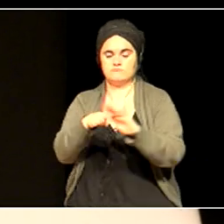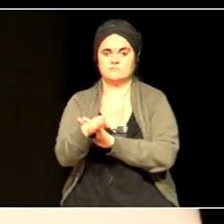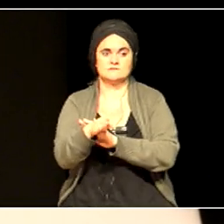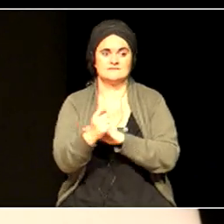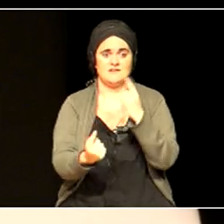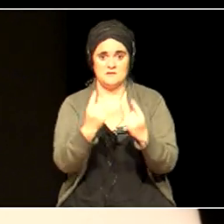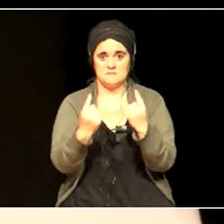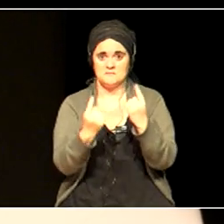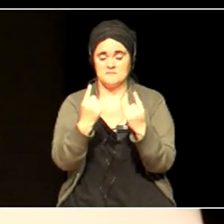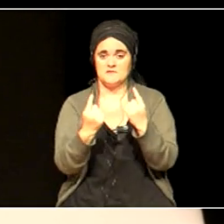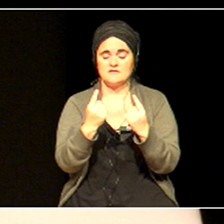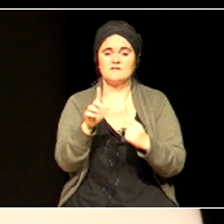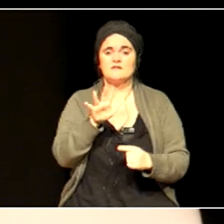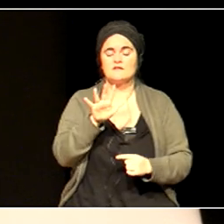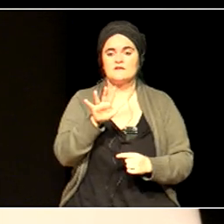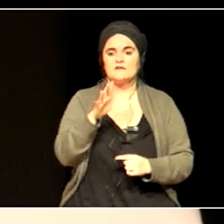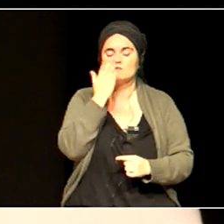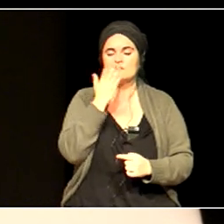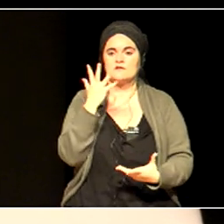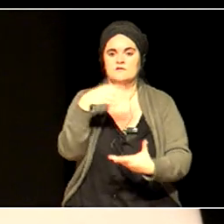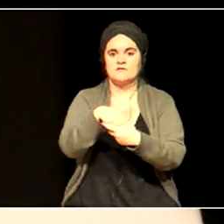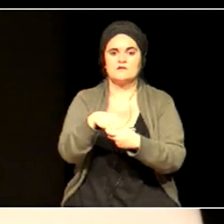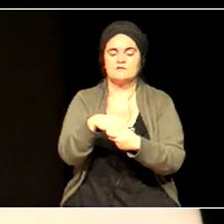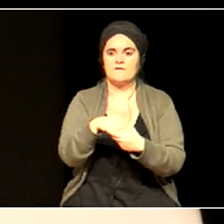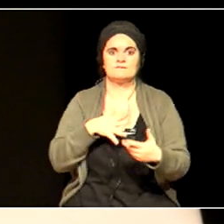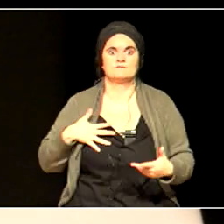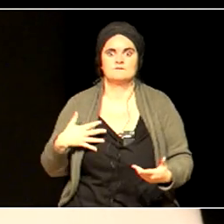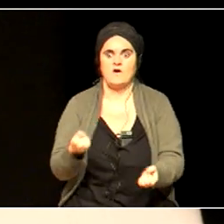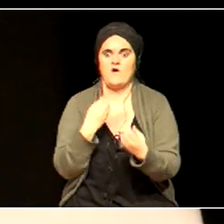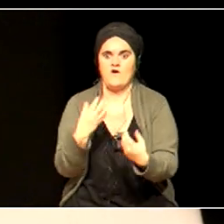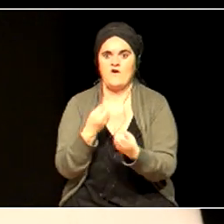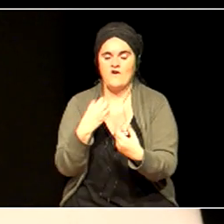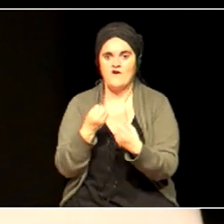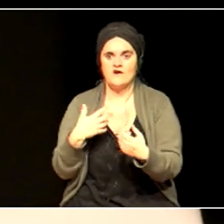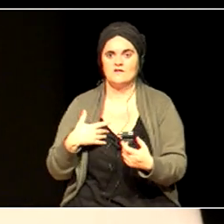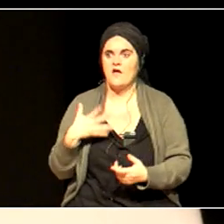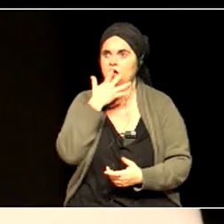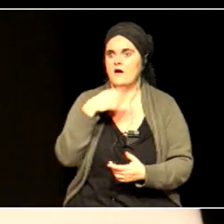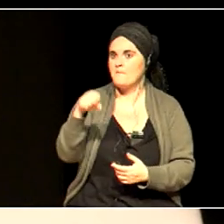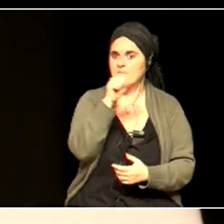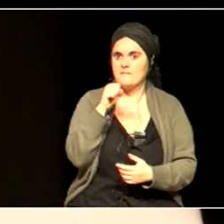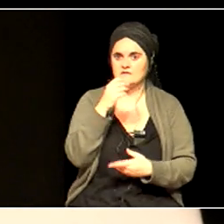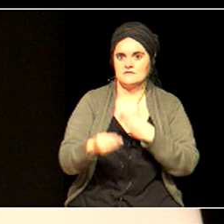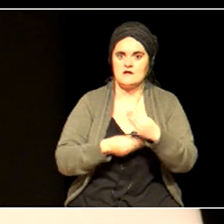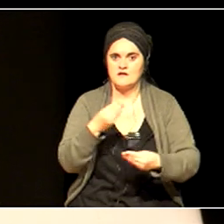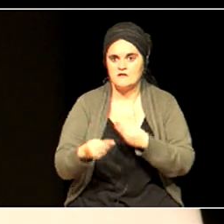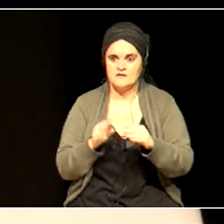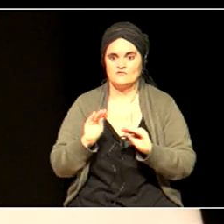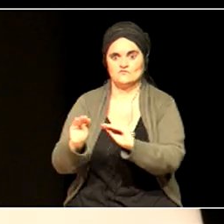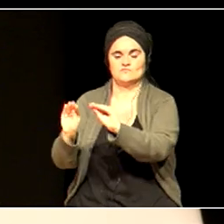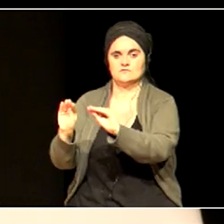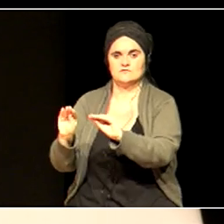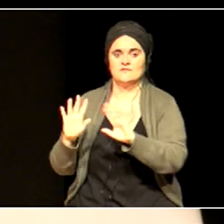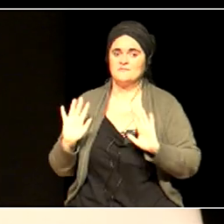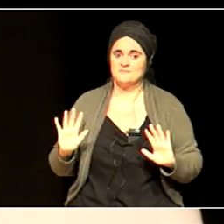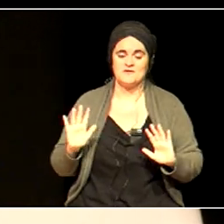tell you how wonderful they're doing and they're not so keen to explain to you some